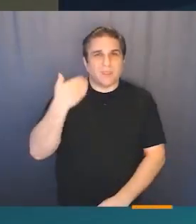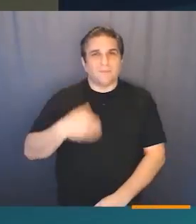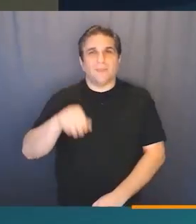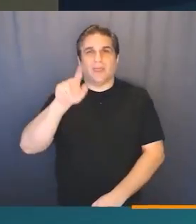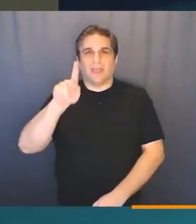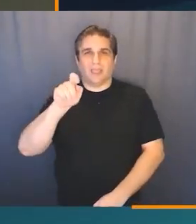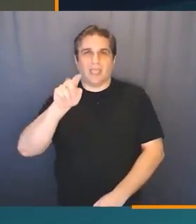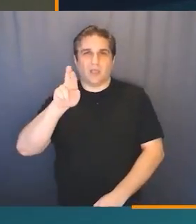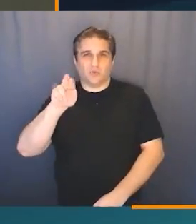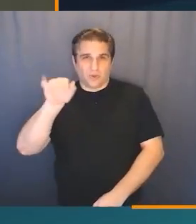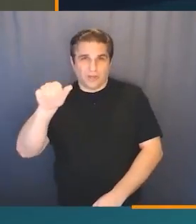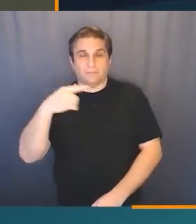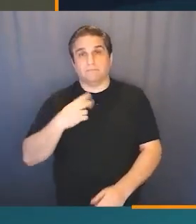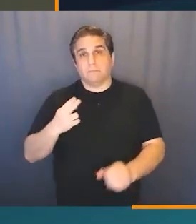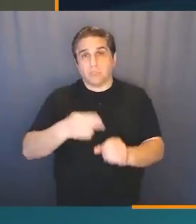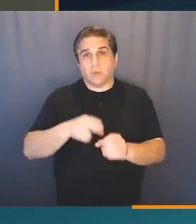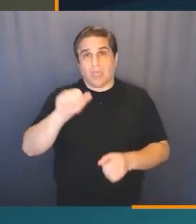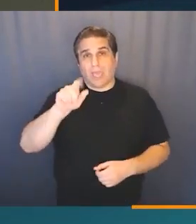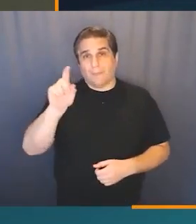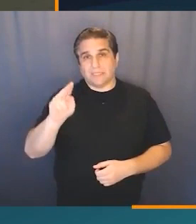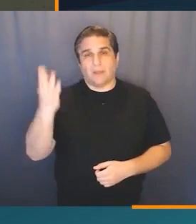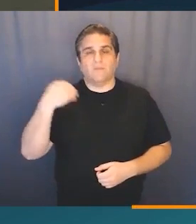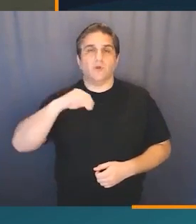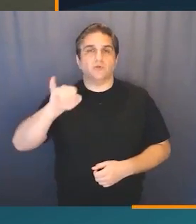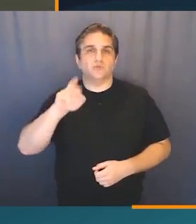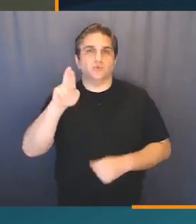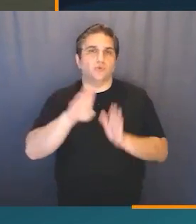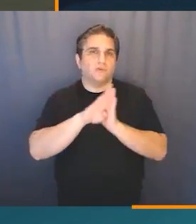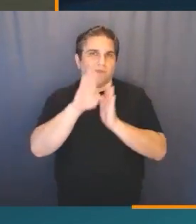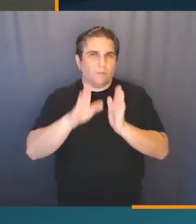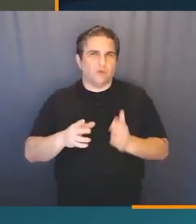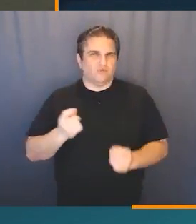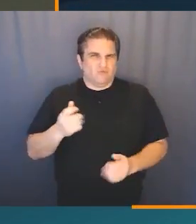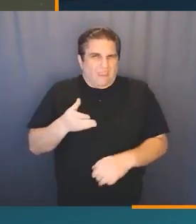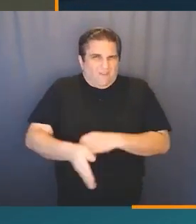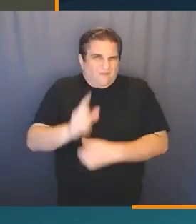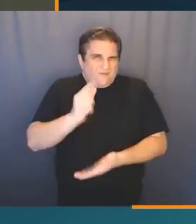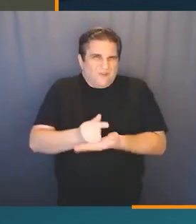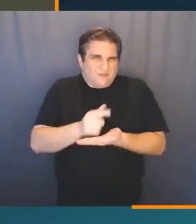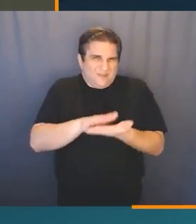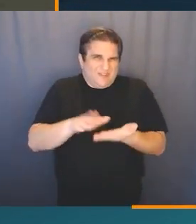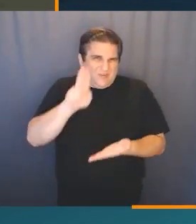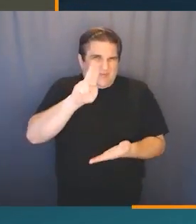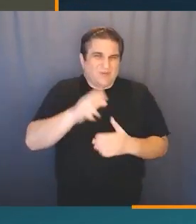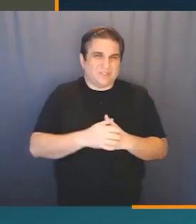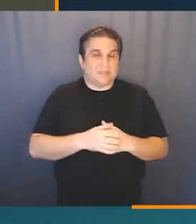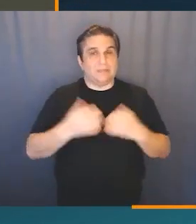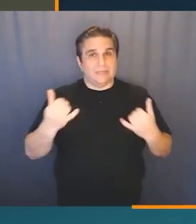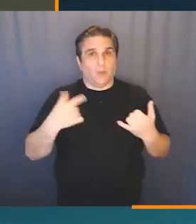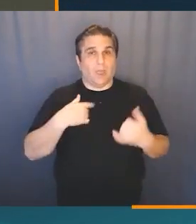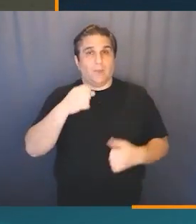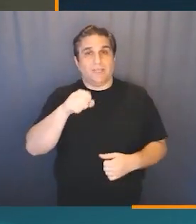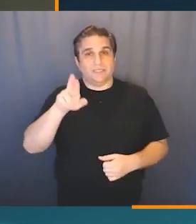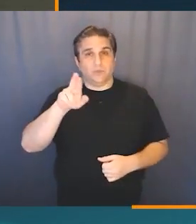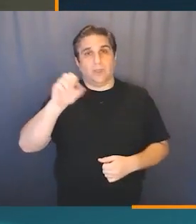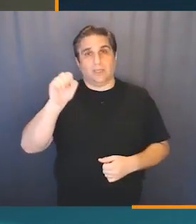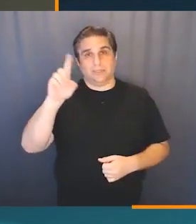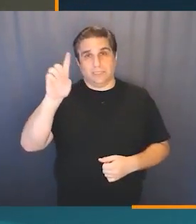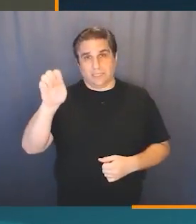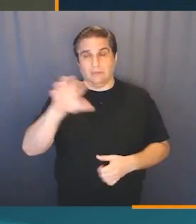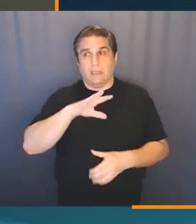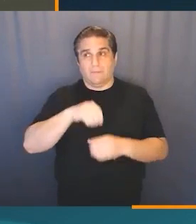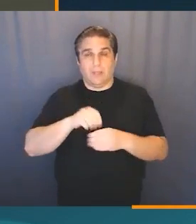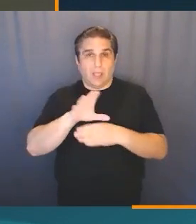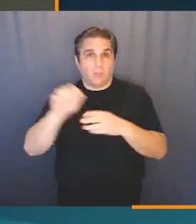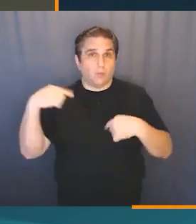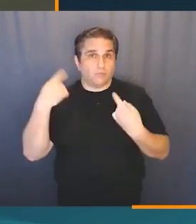Hello, I'm Katerina and I joined Amazon as a junior developer after I graduate from university. I am now a senior SDE